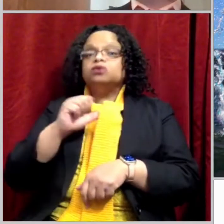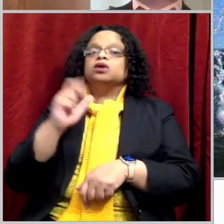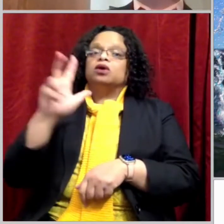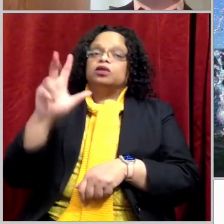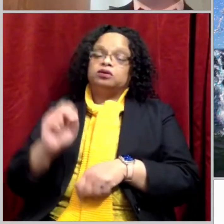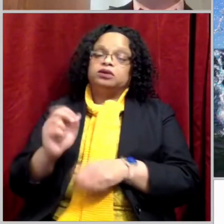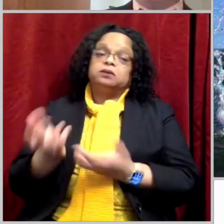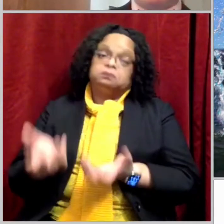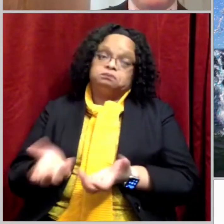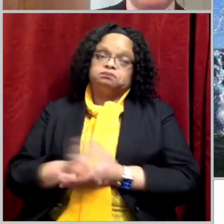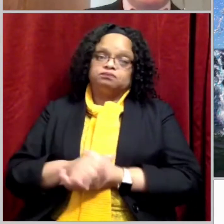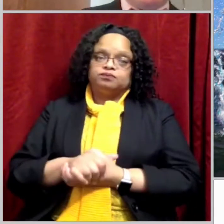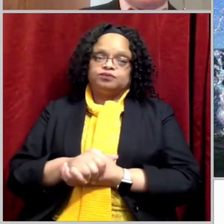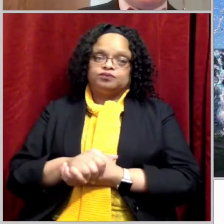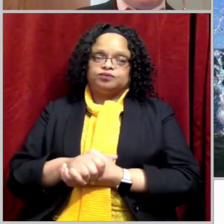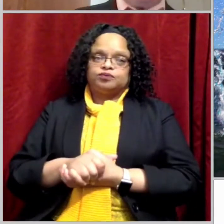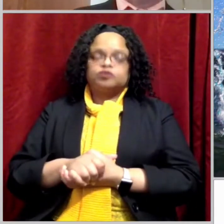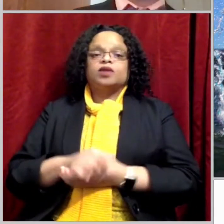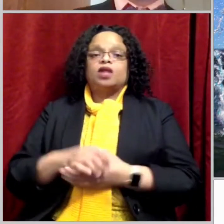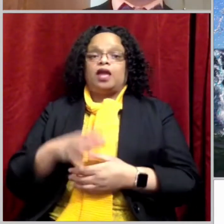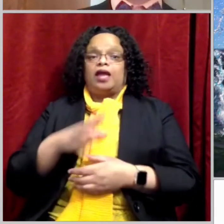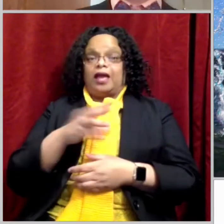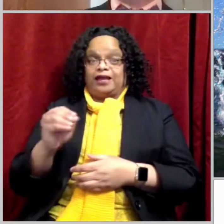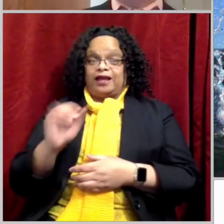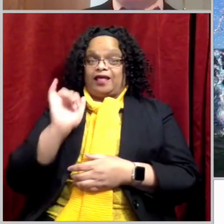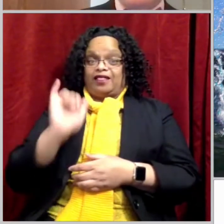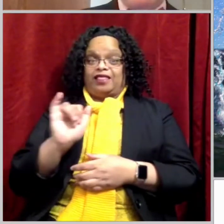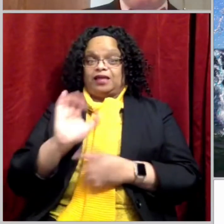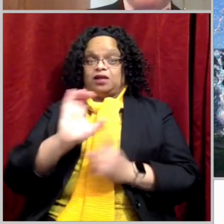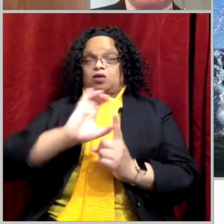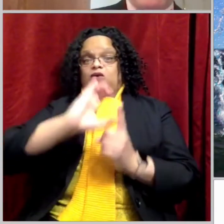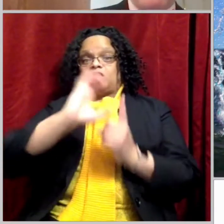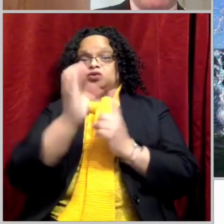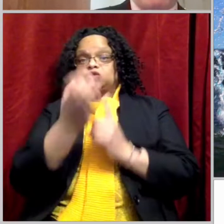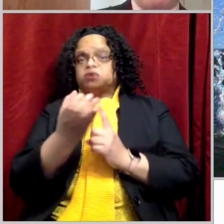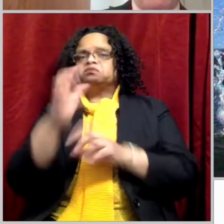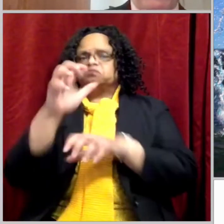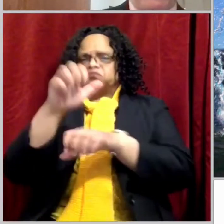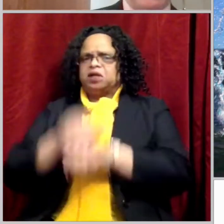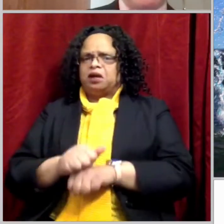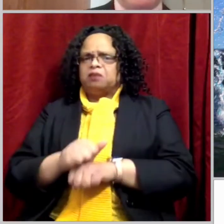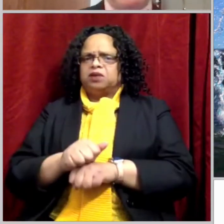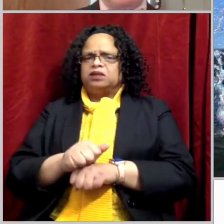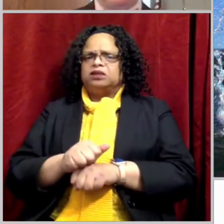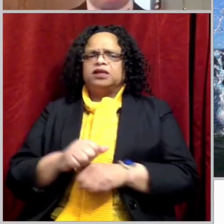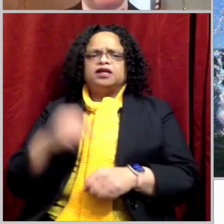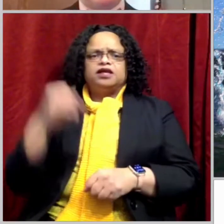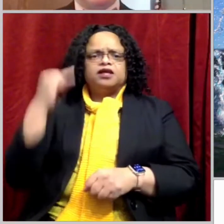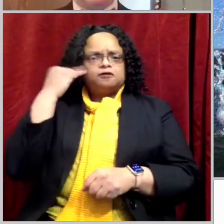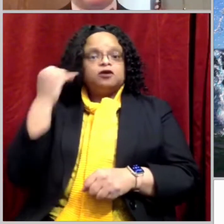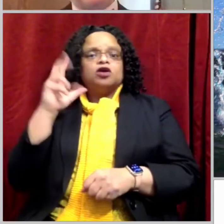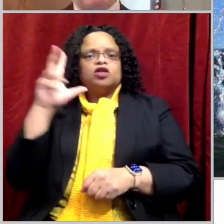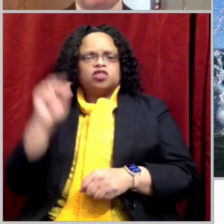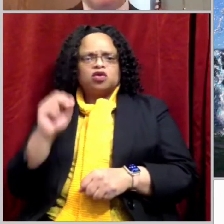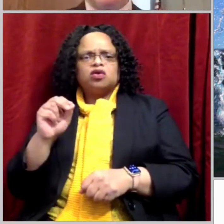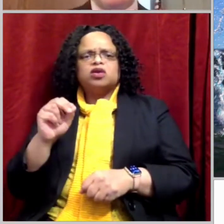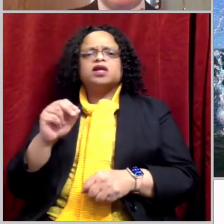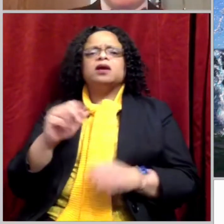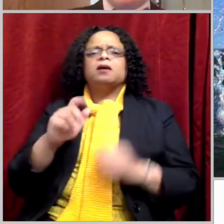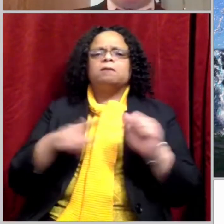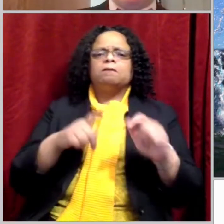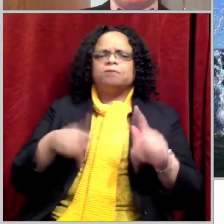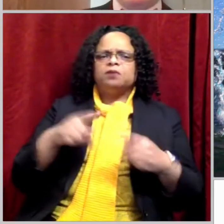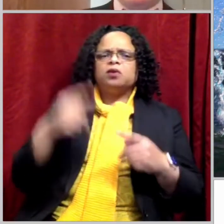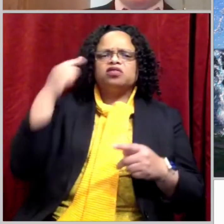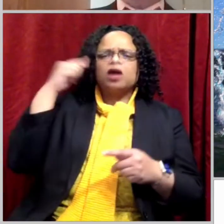customary in that culture to consider somebody mature by the time they were 30 years old. So the event we're looking